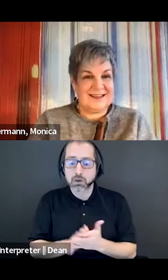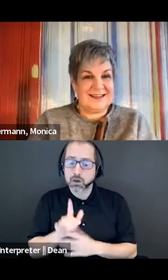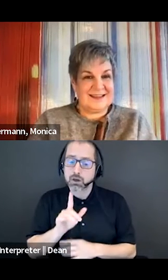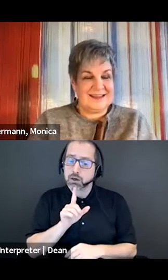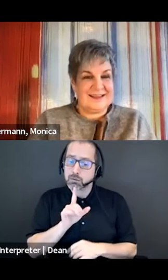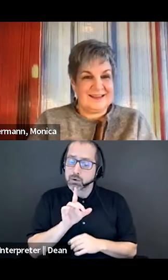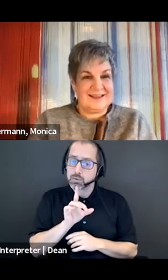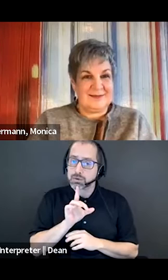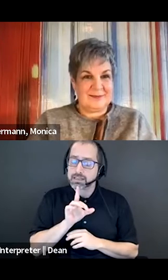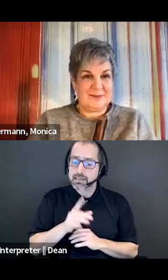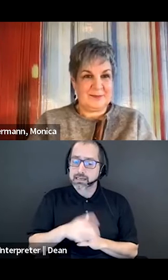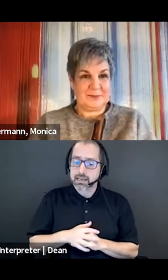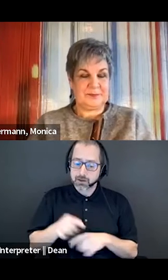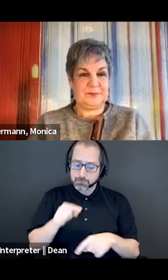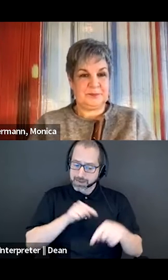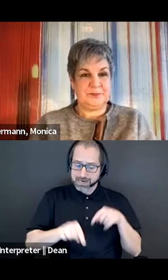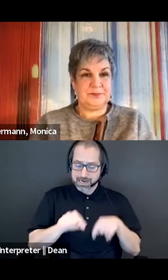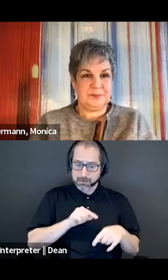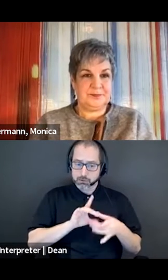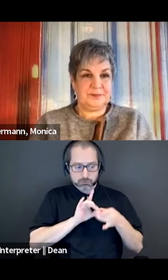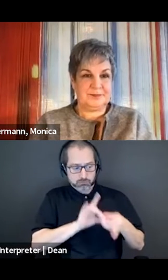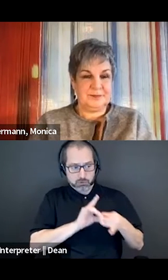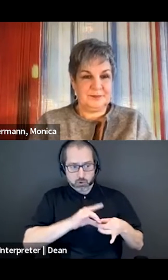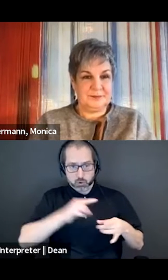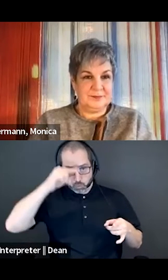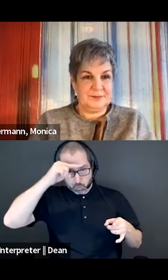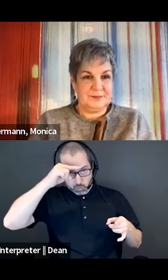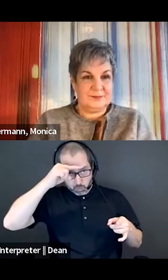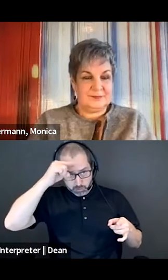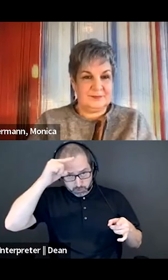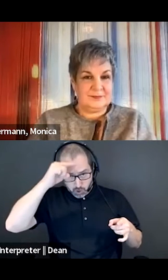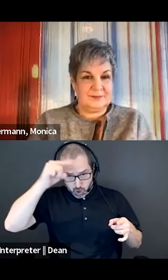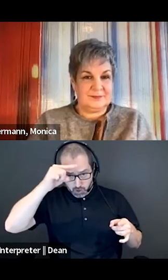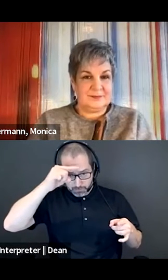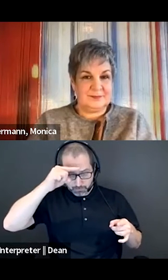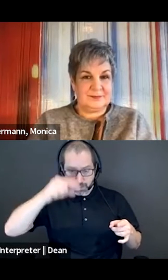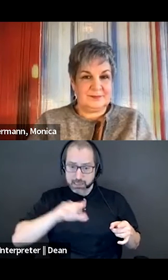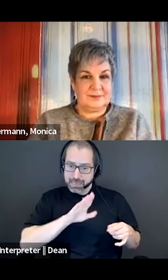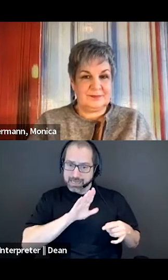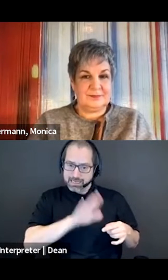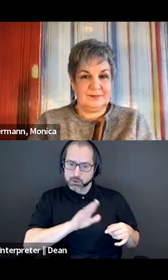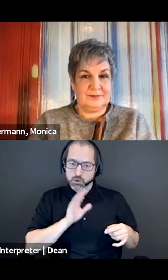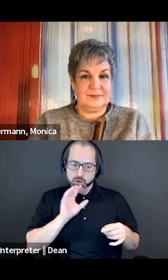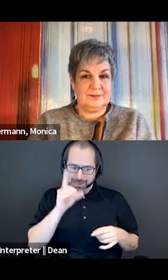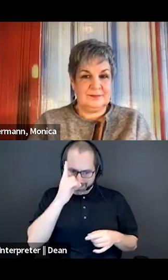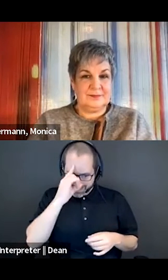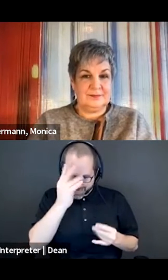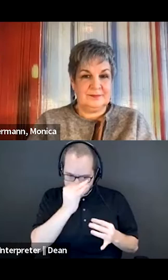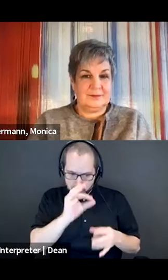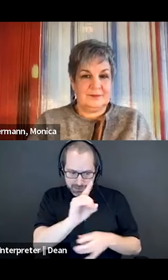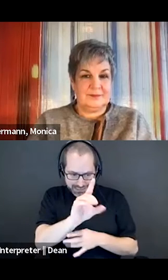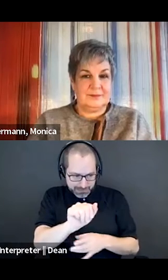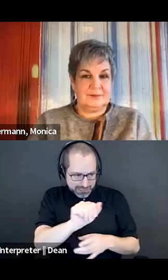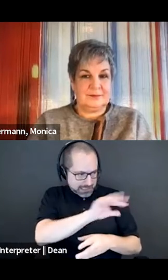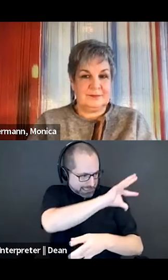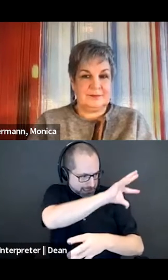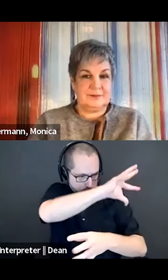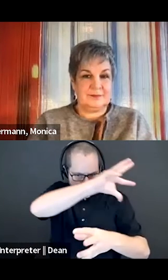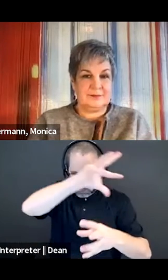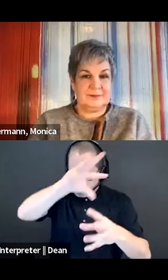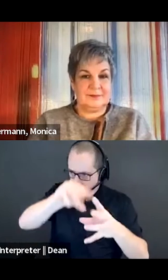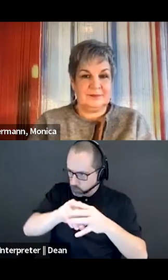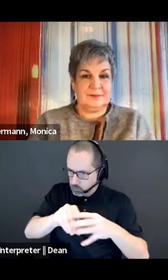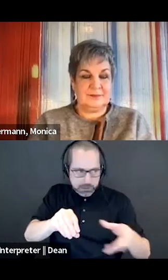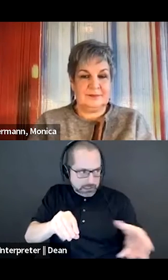coming back to what Wasson said at the beginning. It's considering disability for all that it is. Often when we think disability,